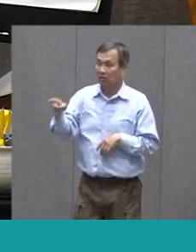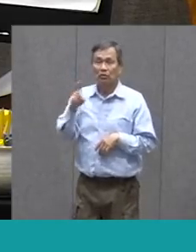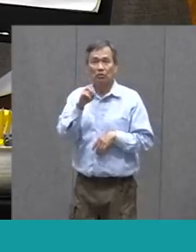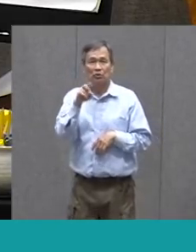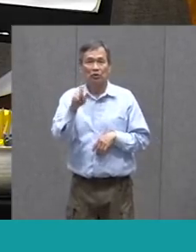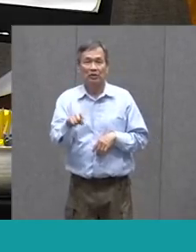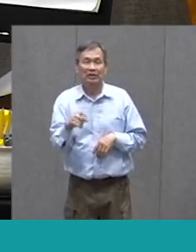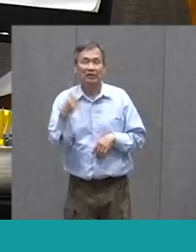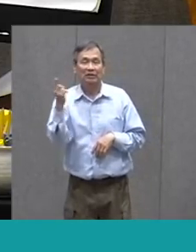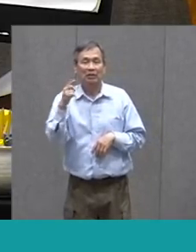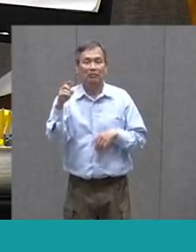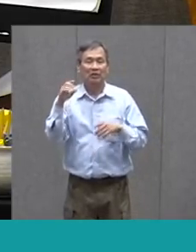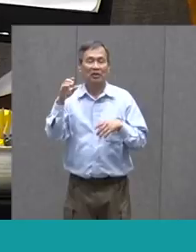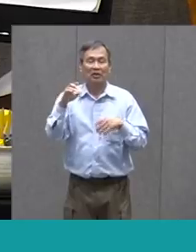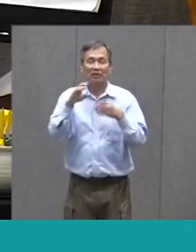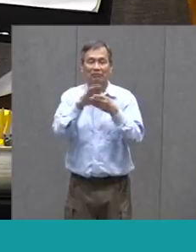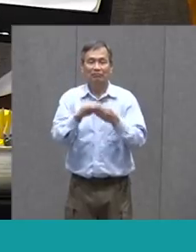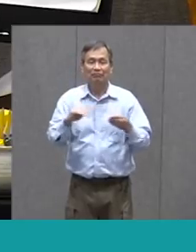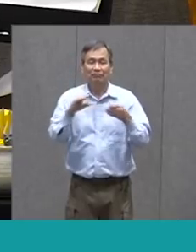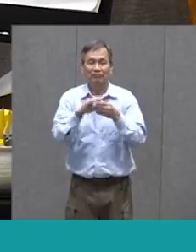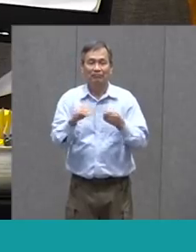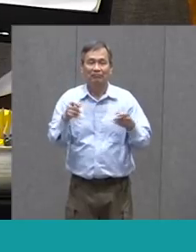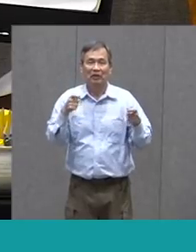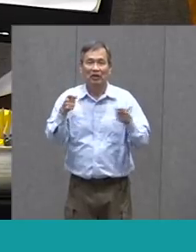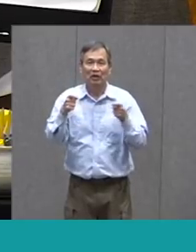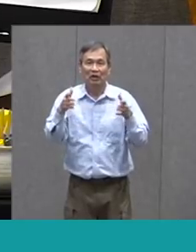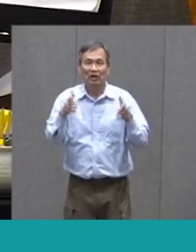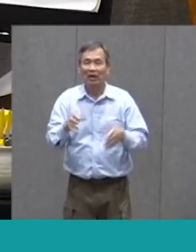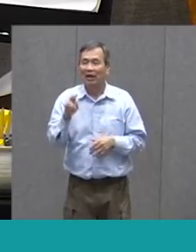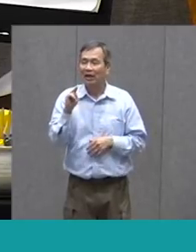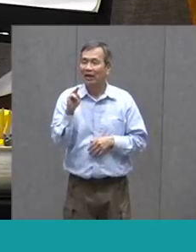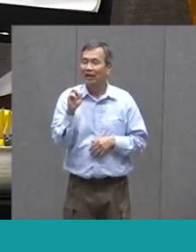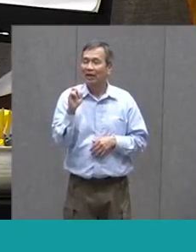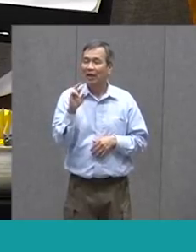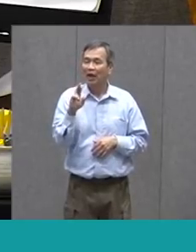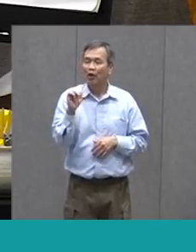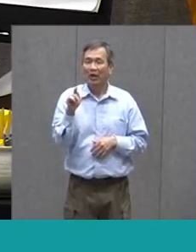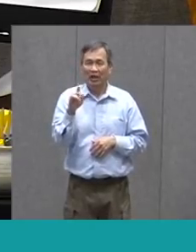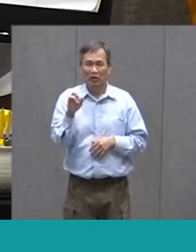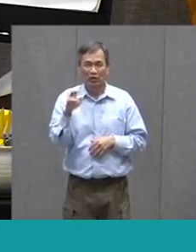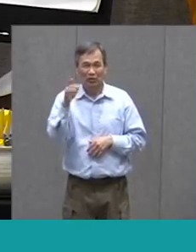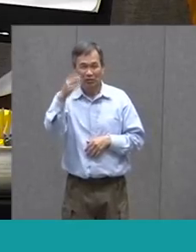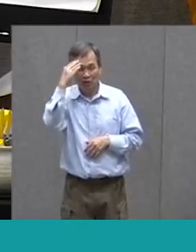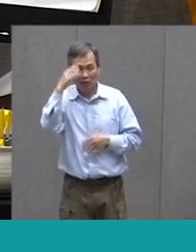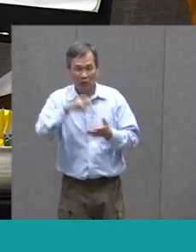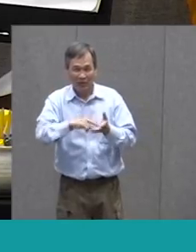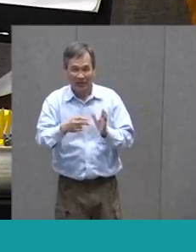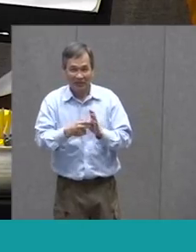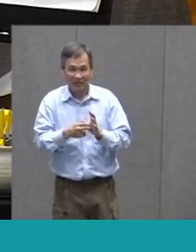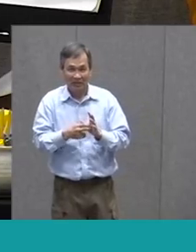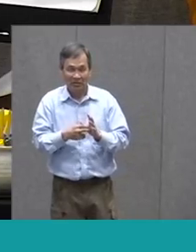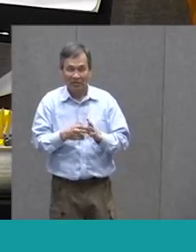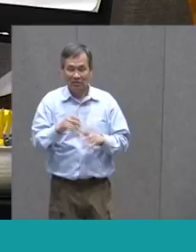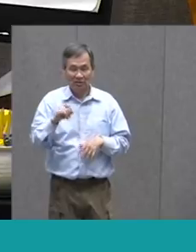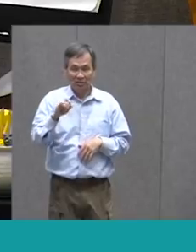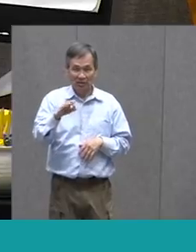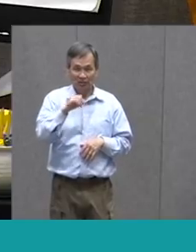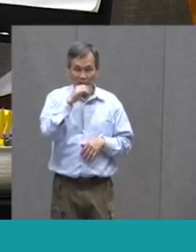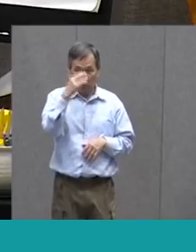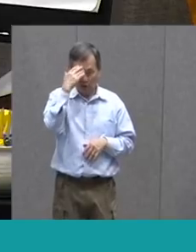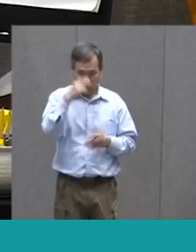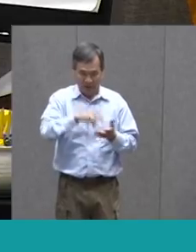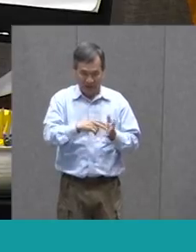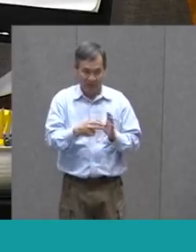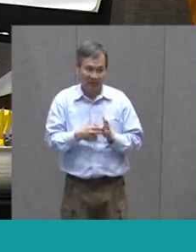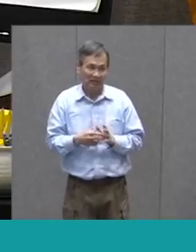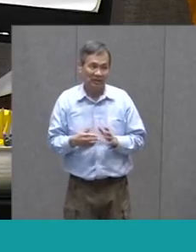A Narrator Now A Narrator You Should Know What A Narrator Is But If You Do Not I